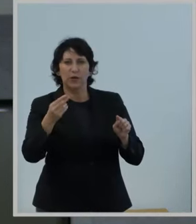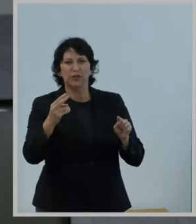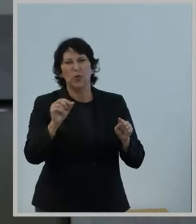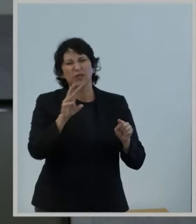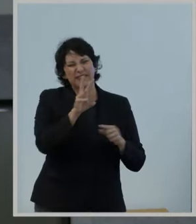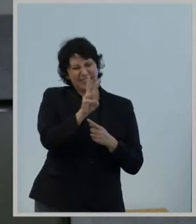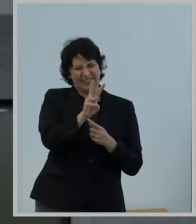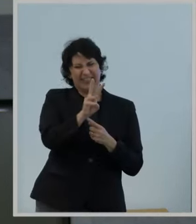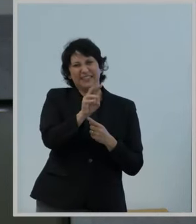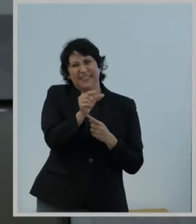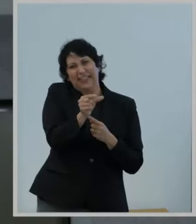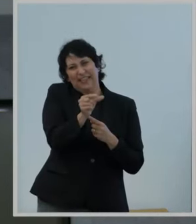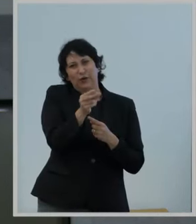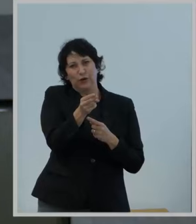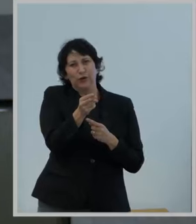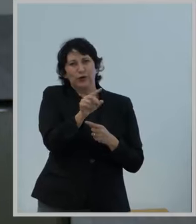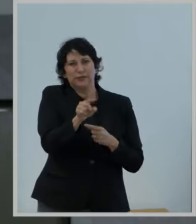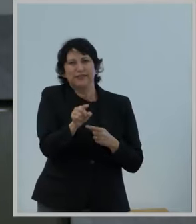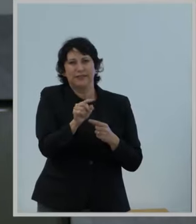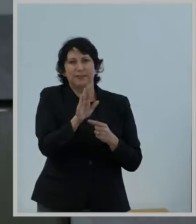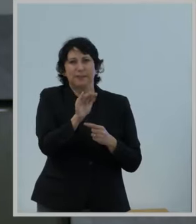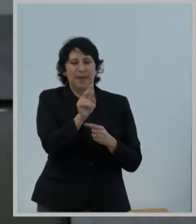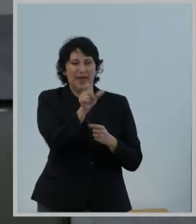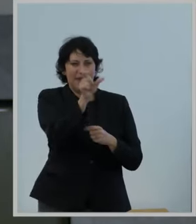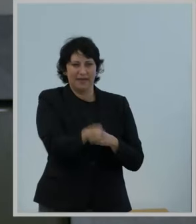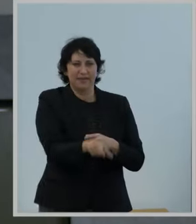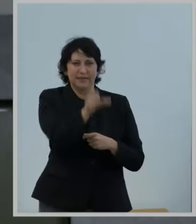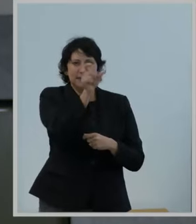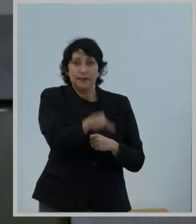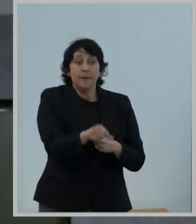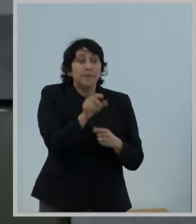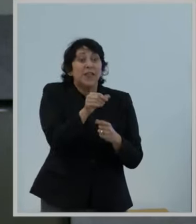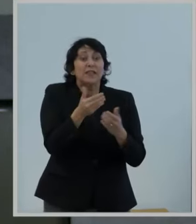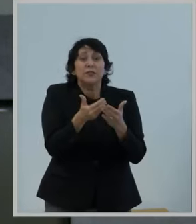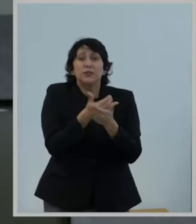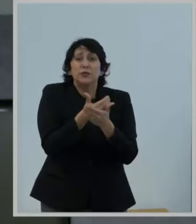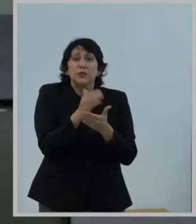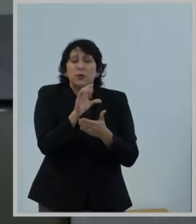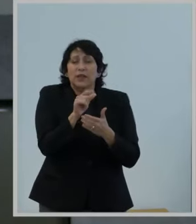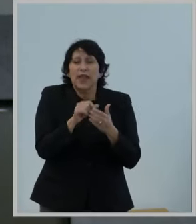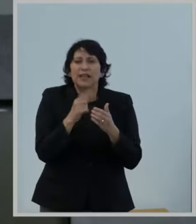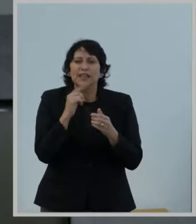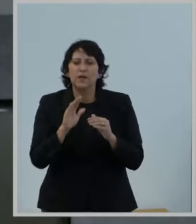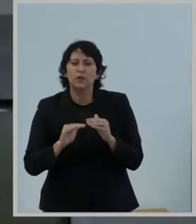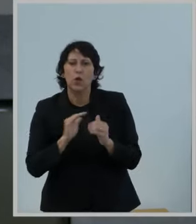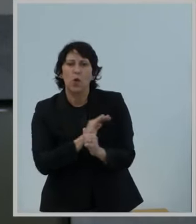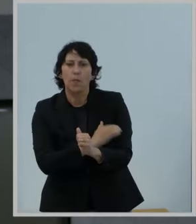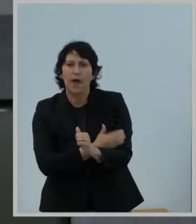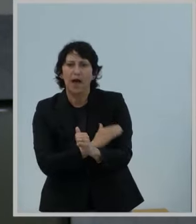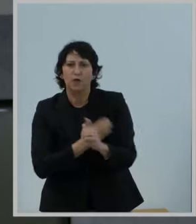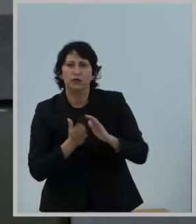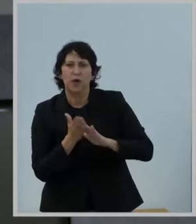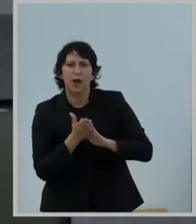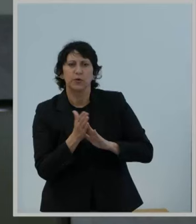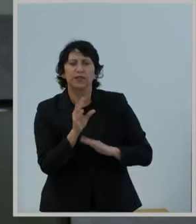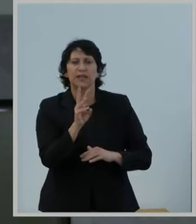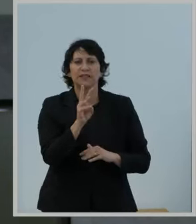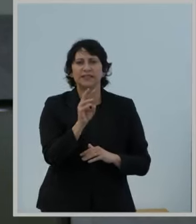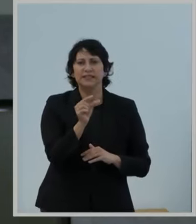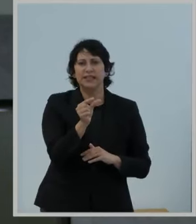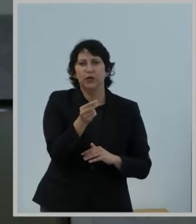gigahertz band. This item enables a new class of very low power unlicensed devices to operate in the six gigahertz band,